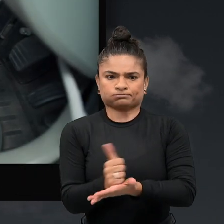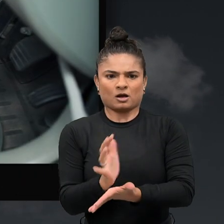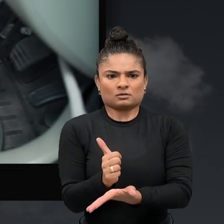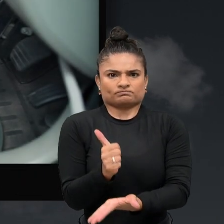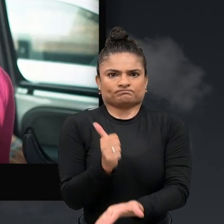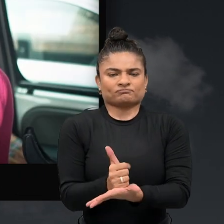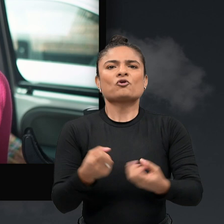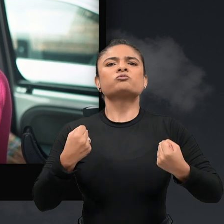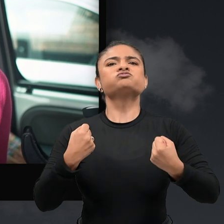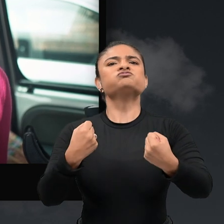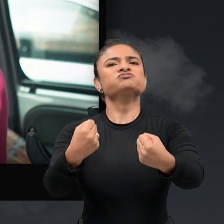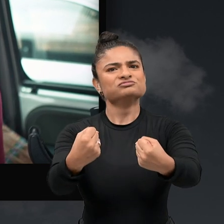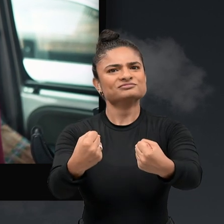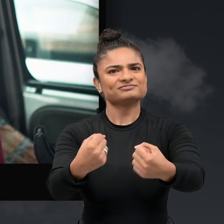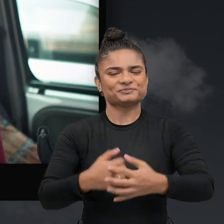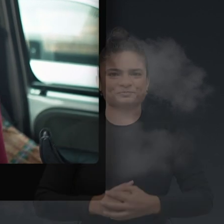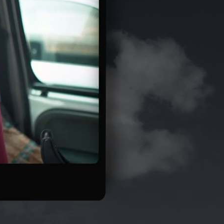in their wheelchair whilst they are driving.